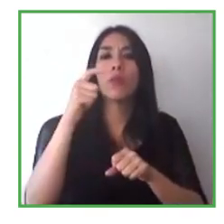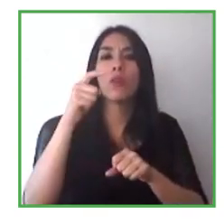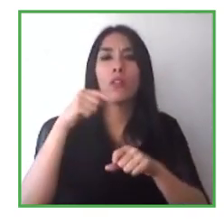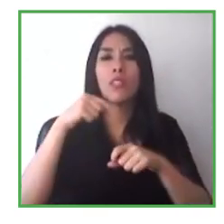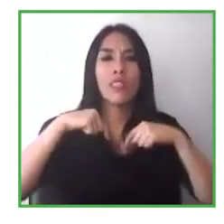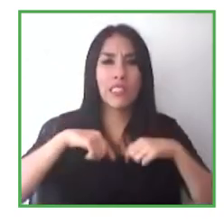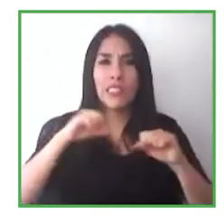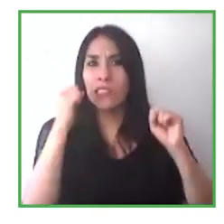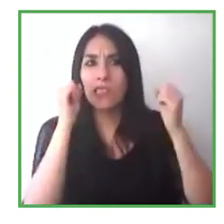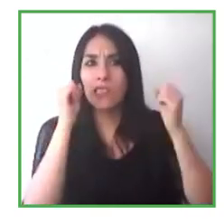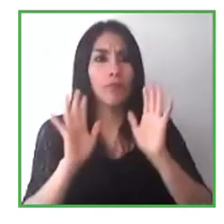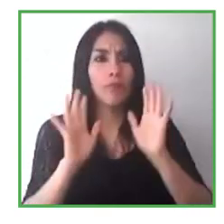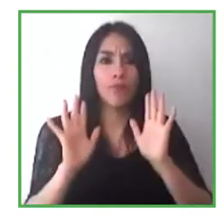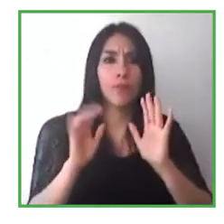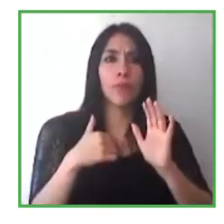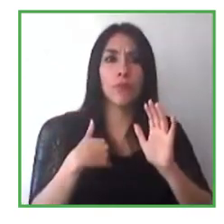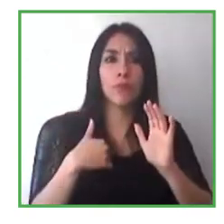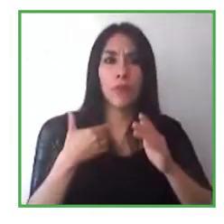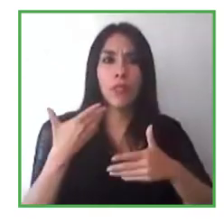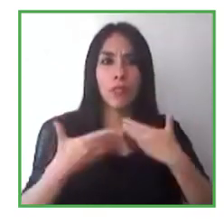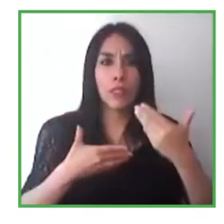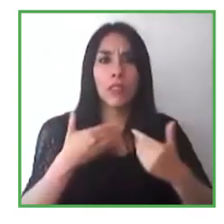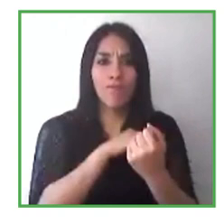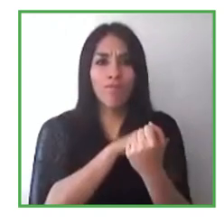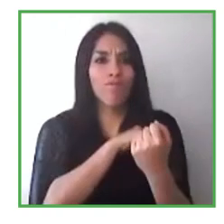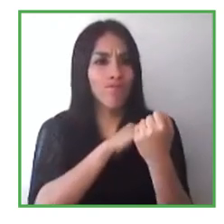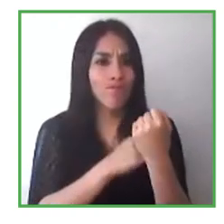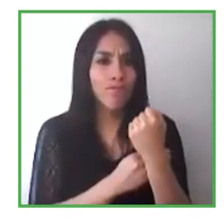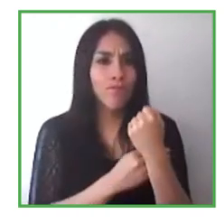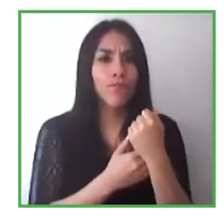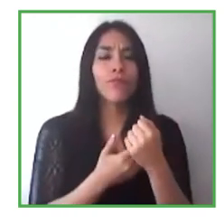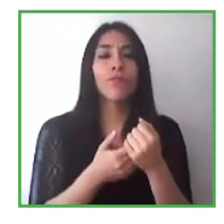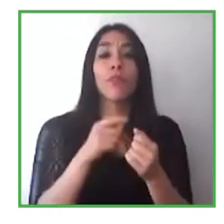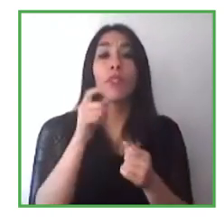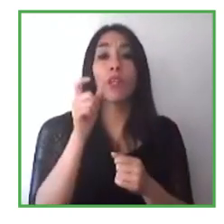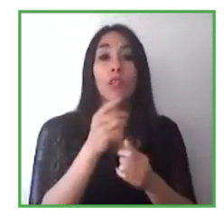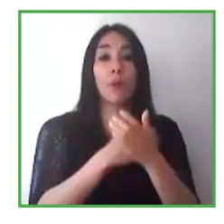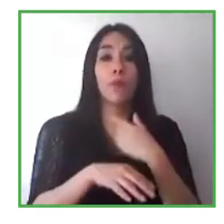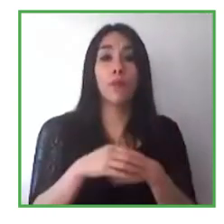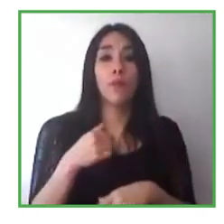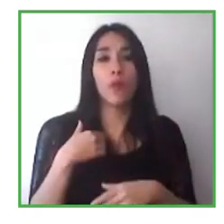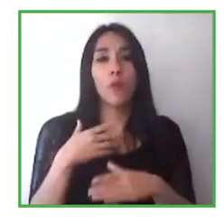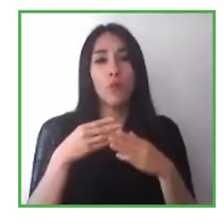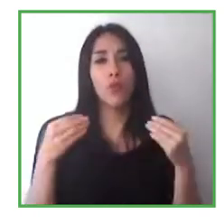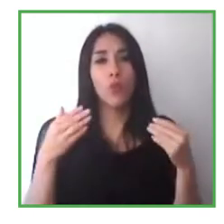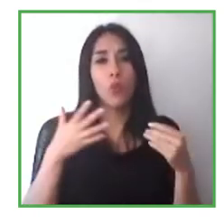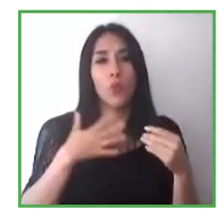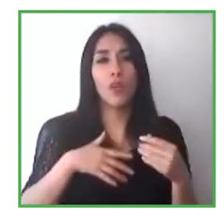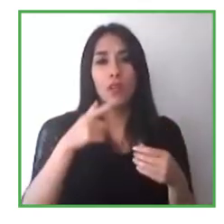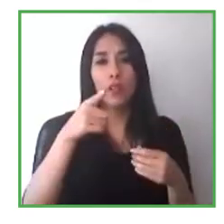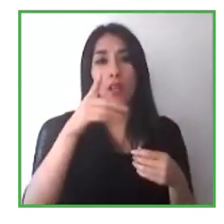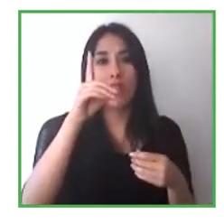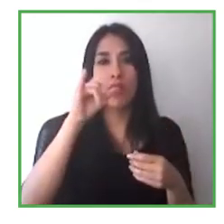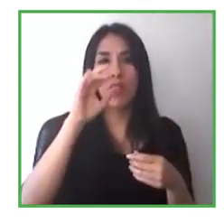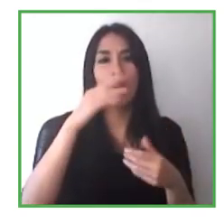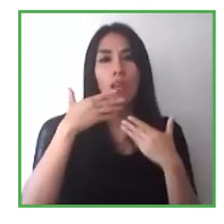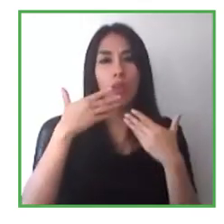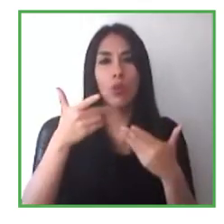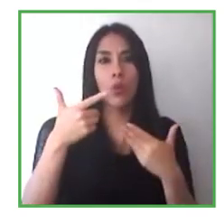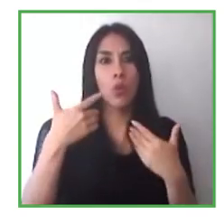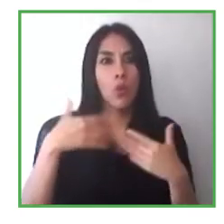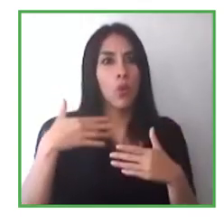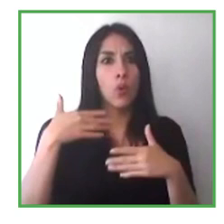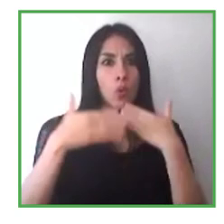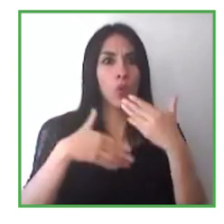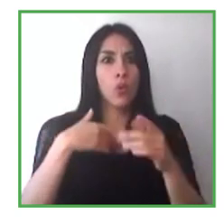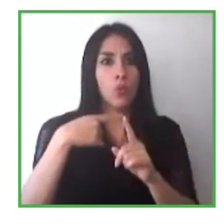love how Eve mentioned that we have to prepare the physical environment for this return to our buildings, return